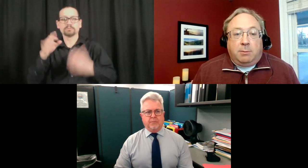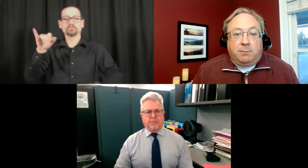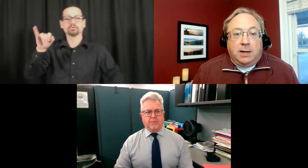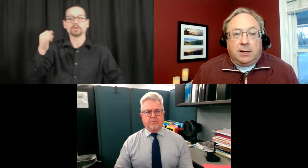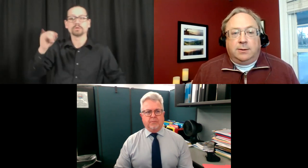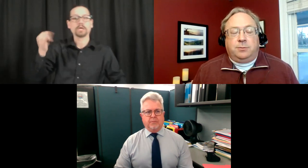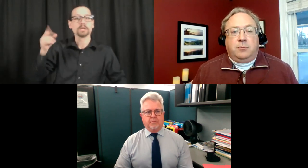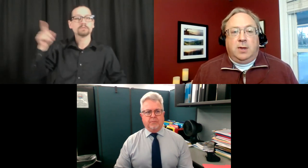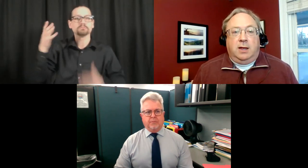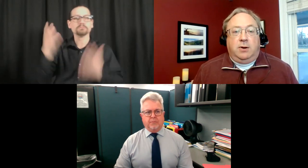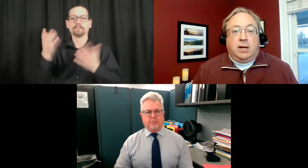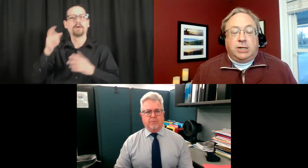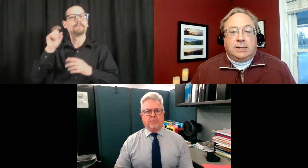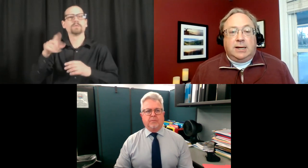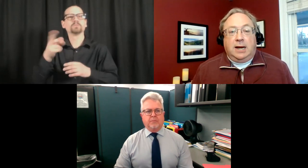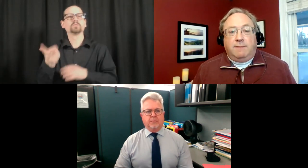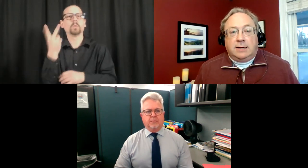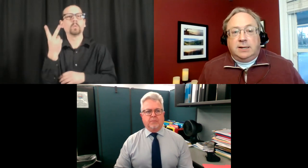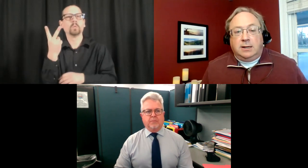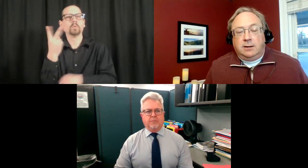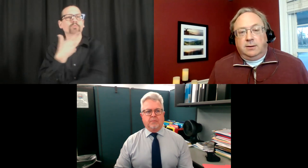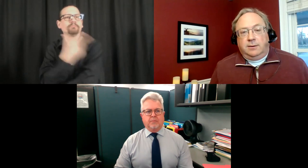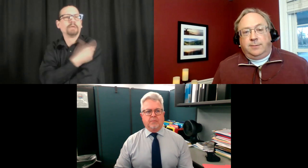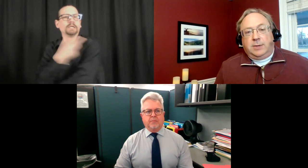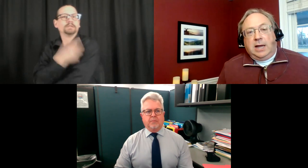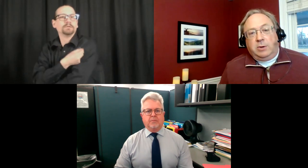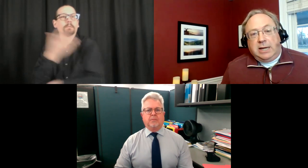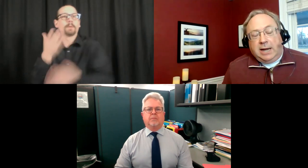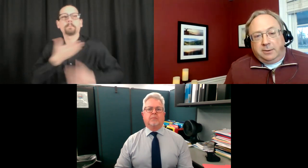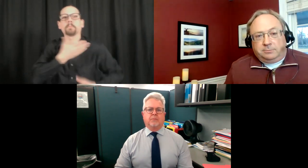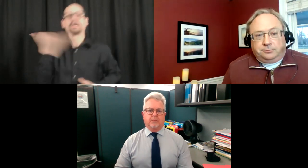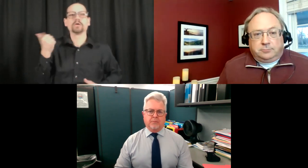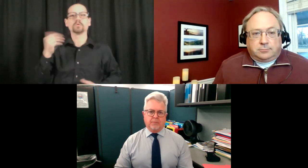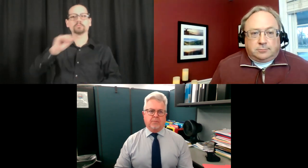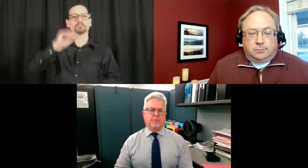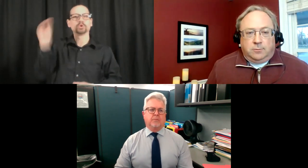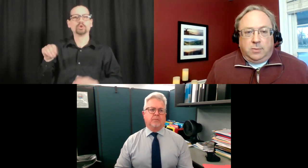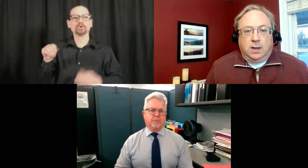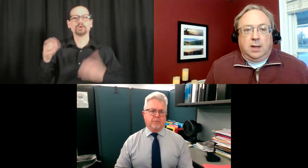My humble opinion, if you get a chance to get any vaccine, I would get it.